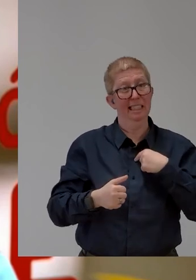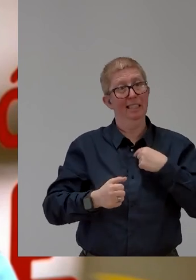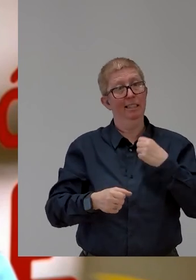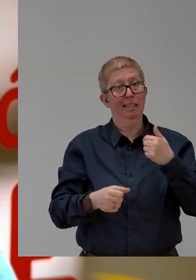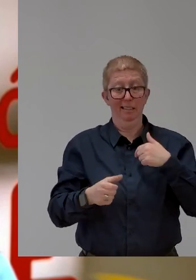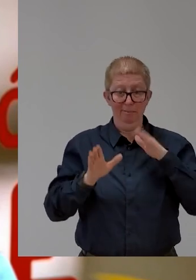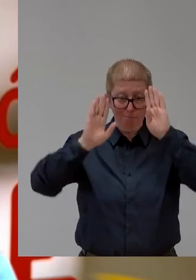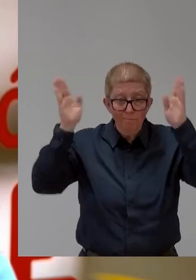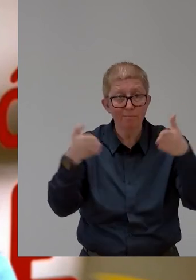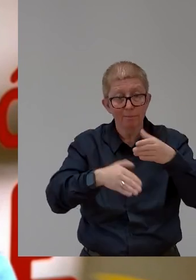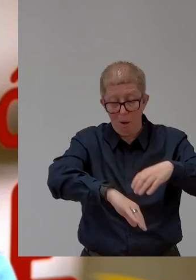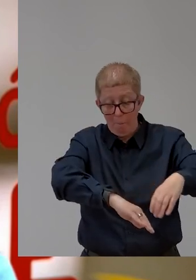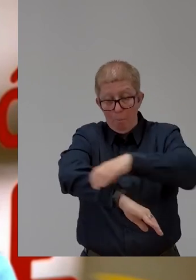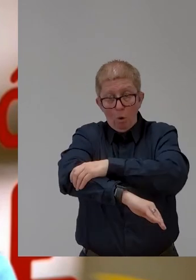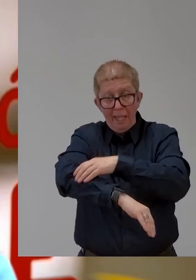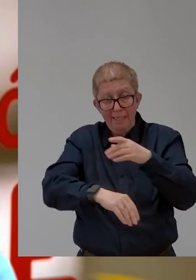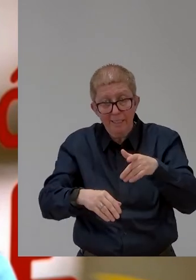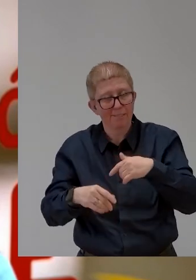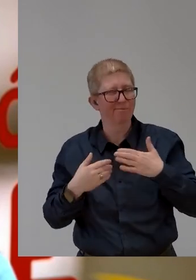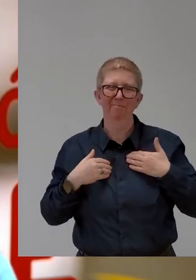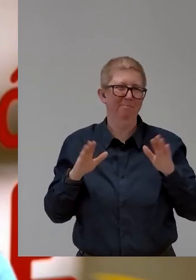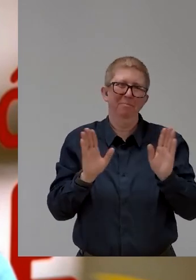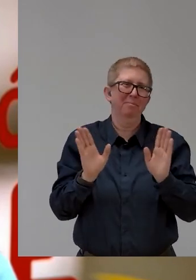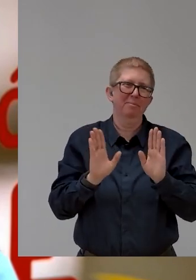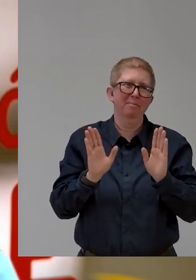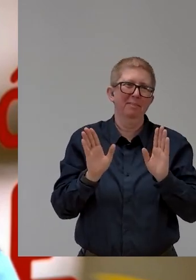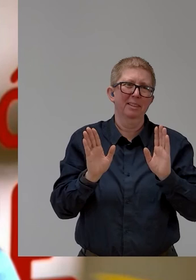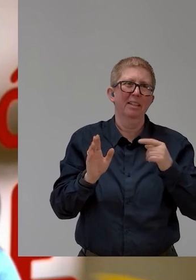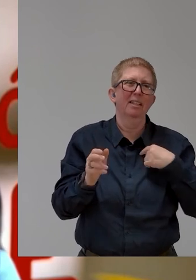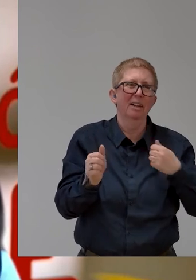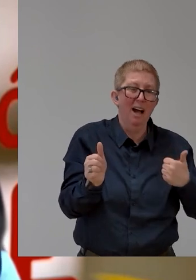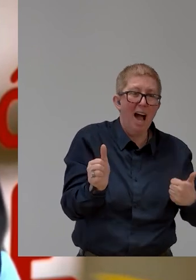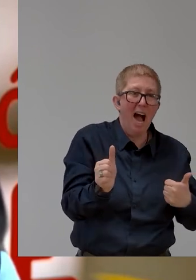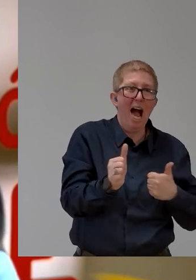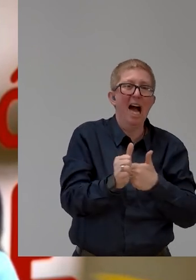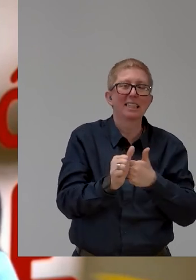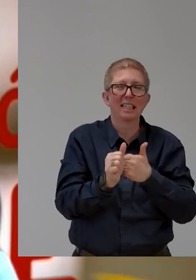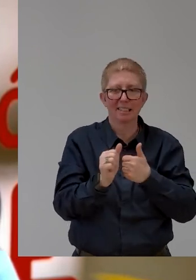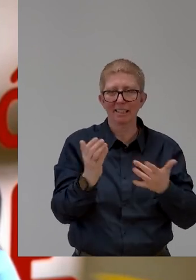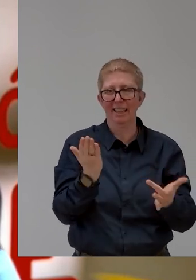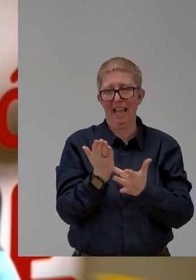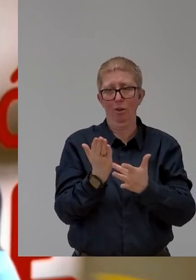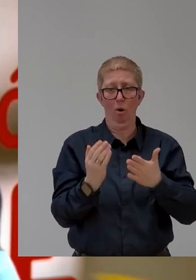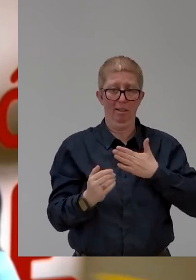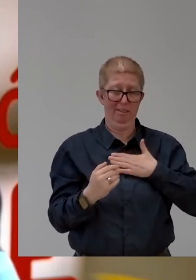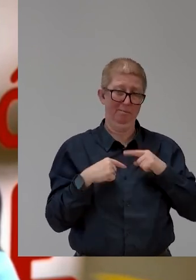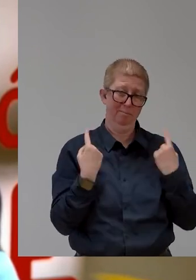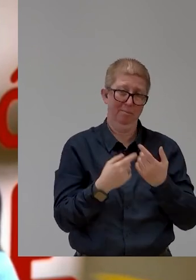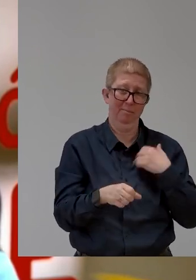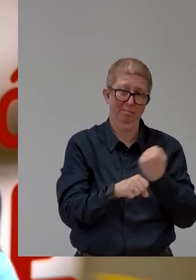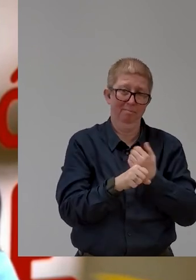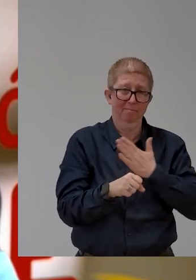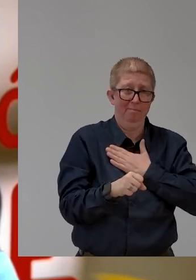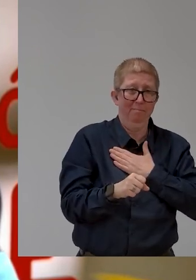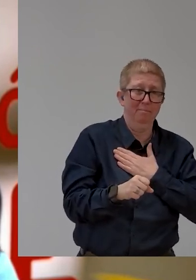We are working with assistive products. So not now, but I'm sure we could